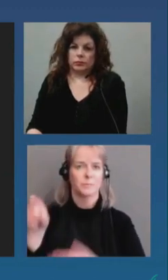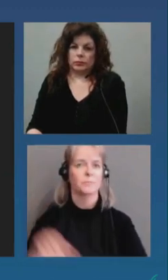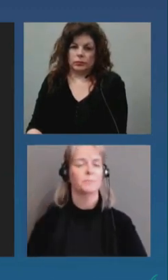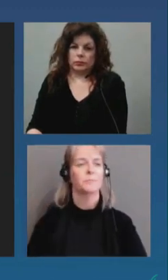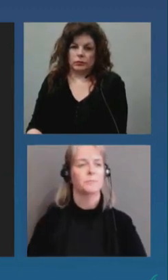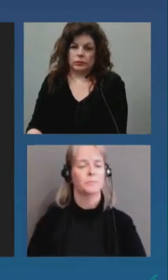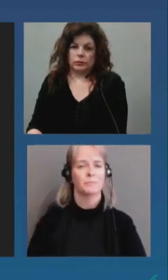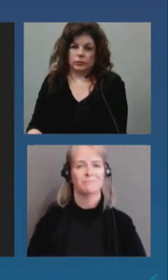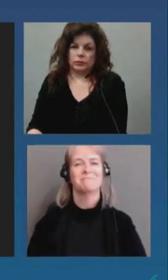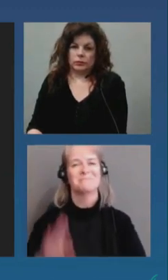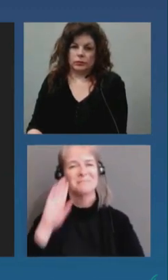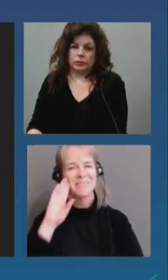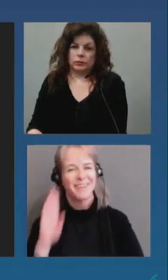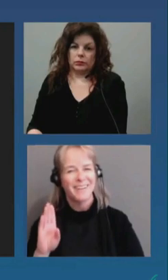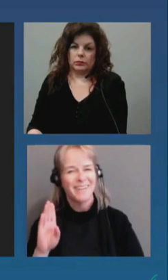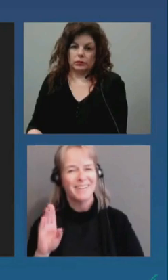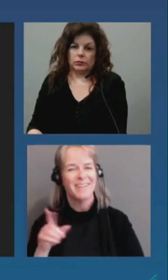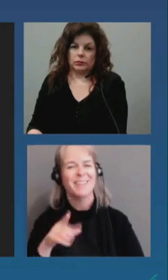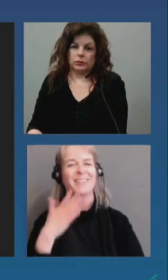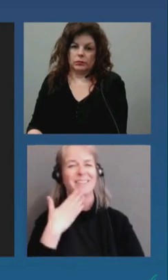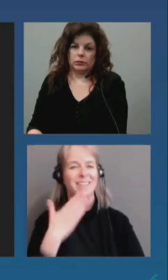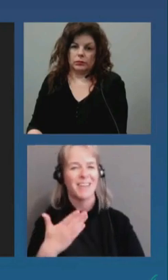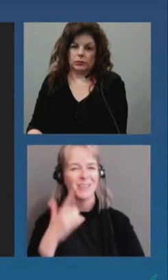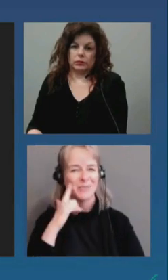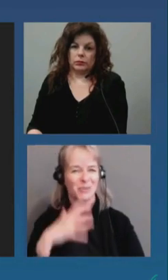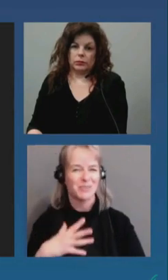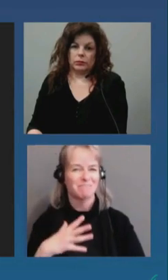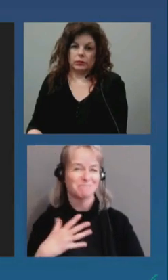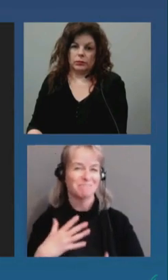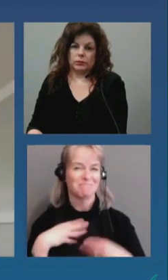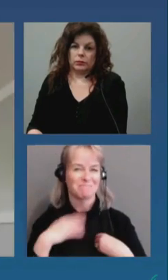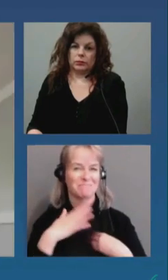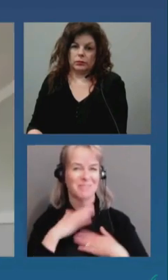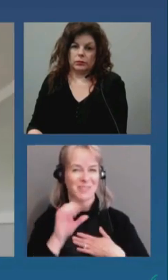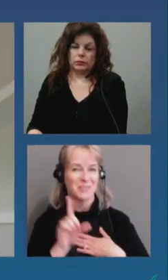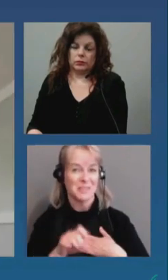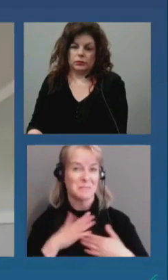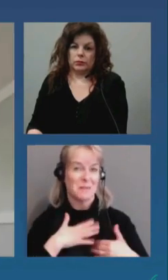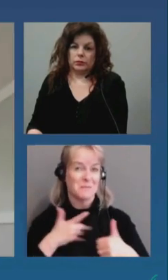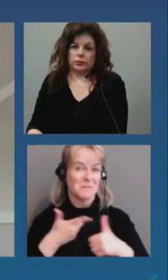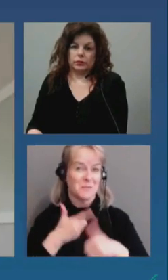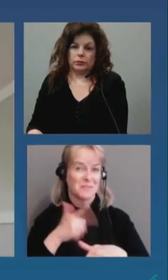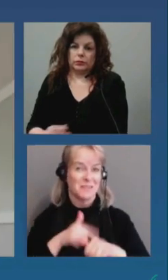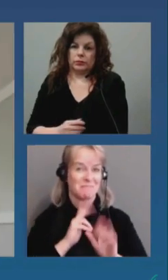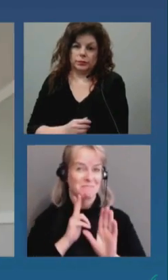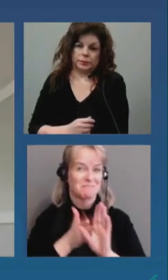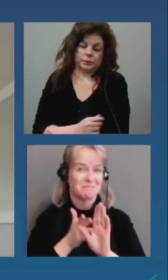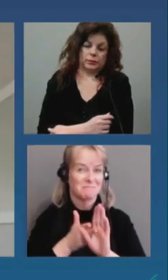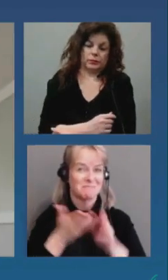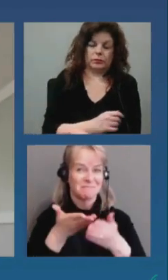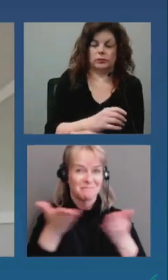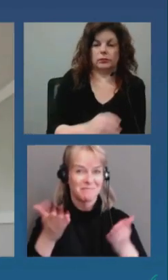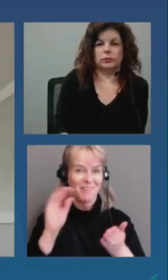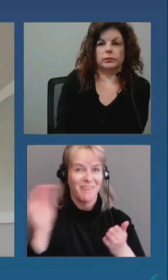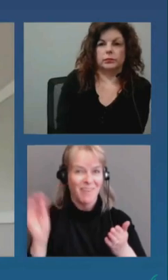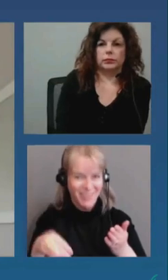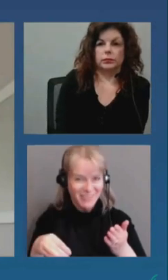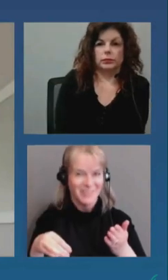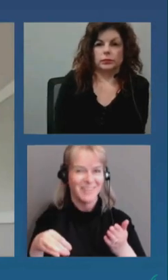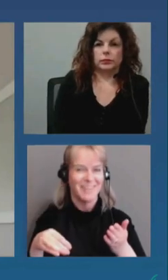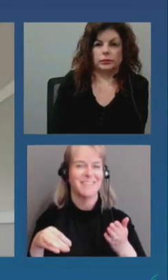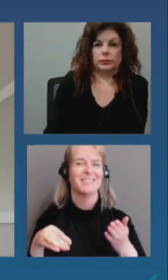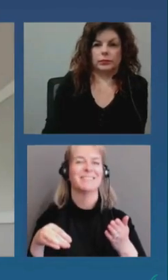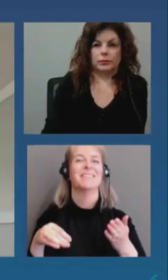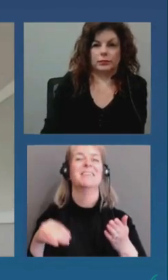Hi there. Thanks so much for taking my question. This is my first time participating in an Ottawa press conference,